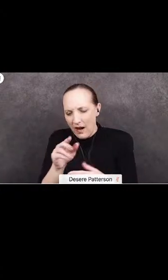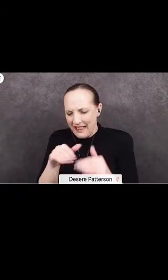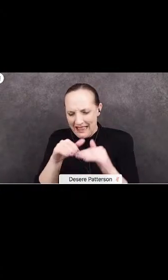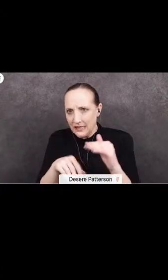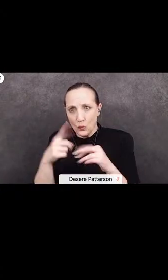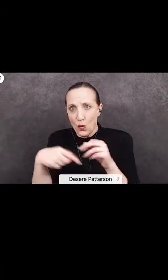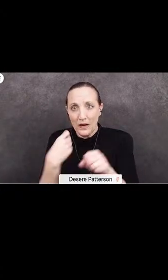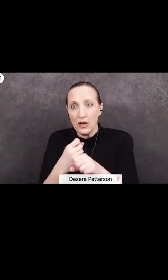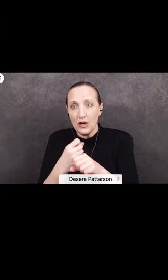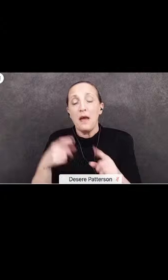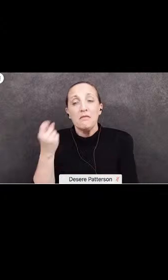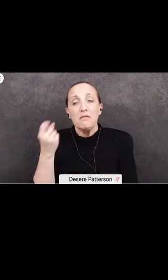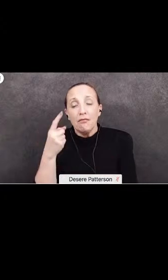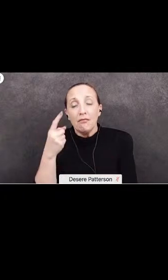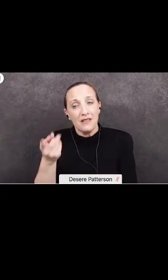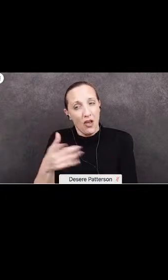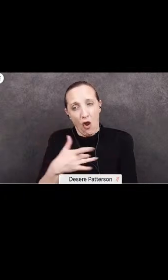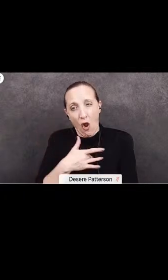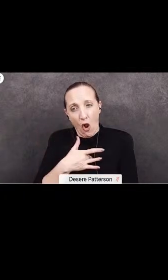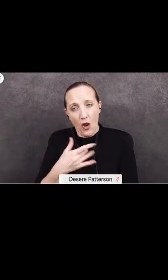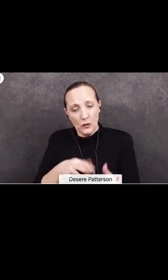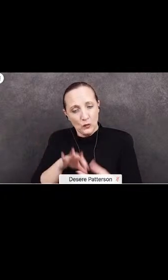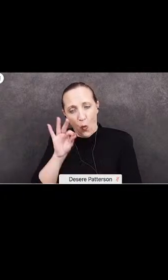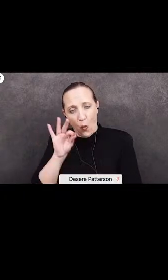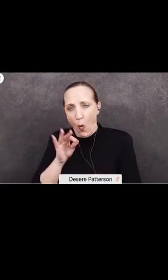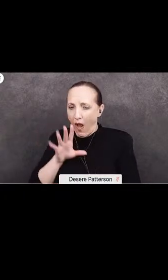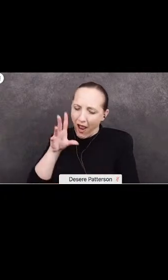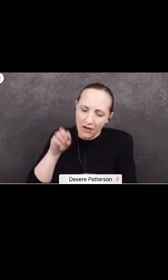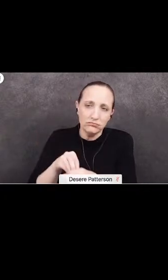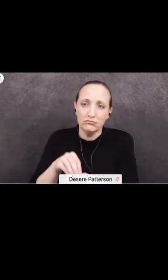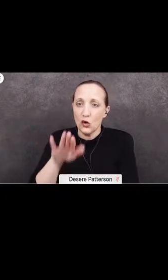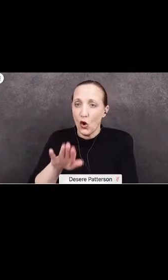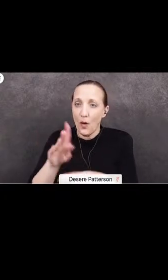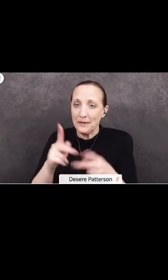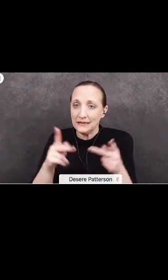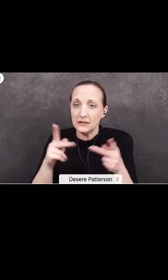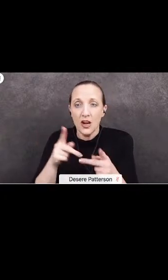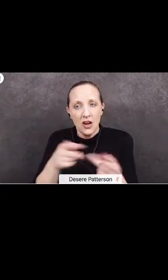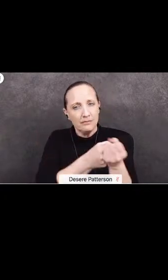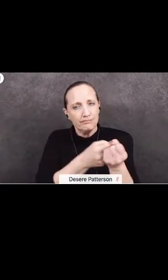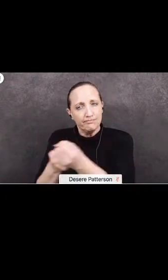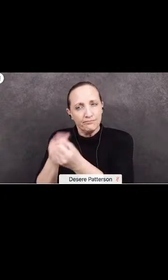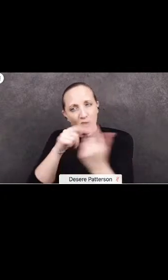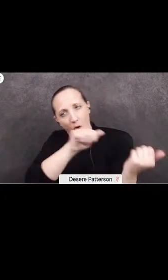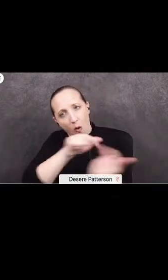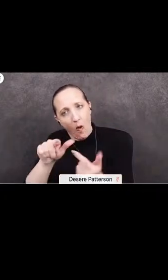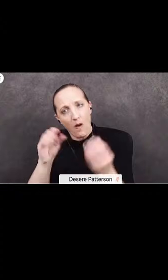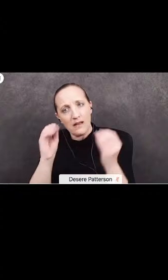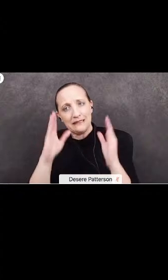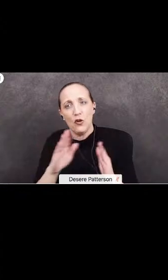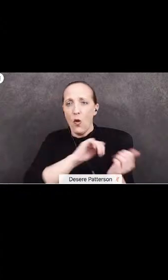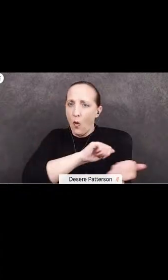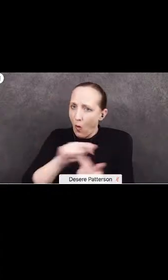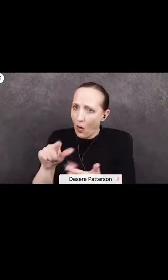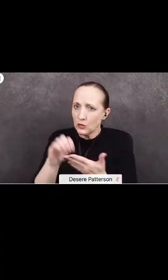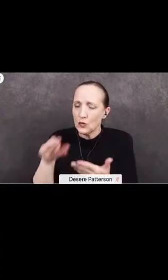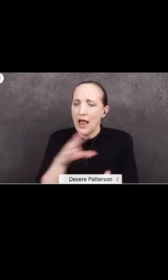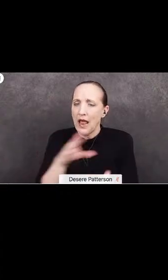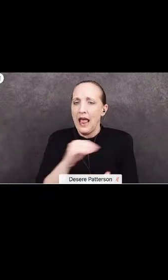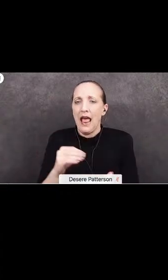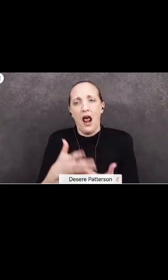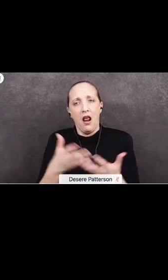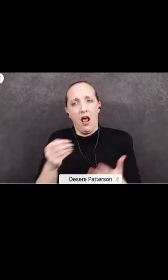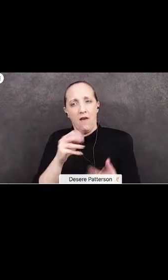I can tell you without doubt she puts her heart and soul into her position. She advocates for all teachers and all students and has a great personal impact